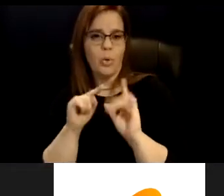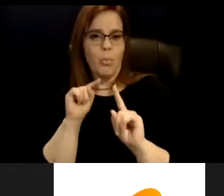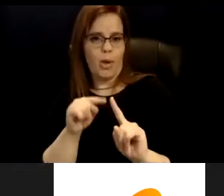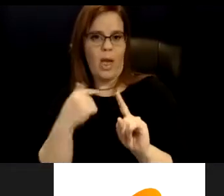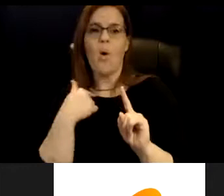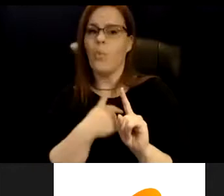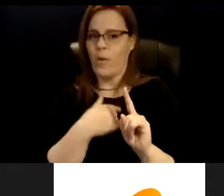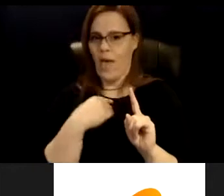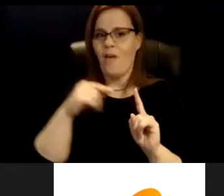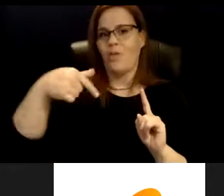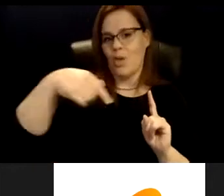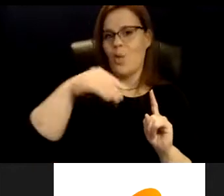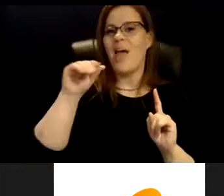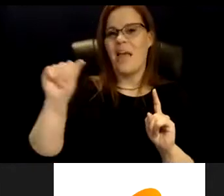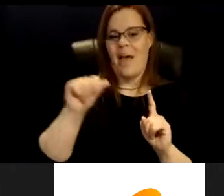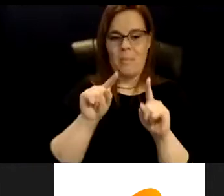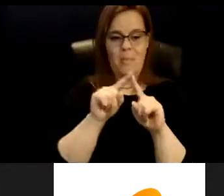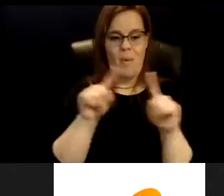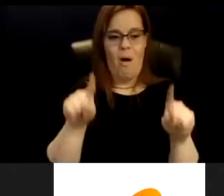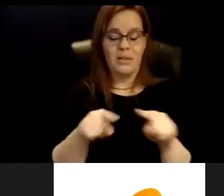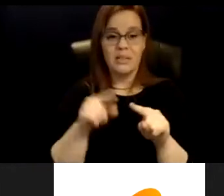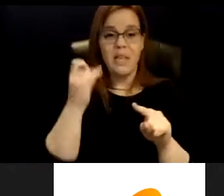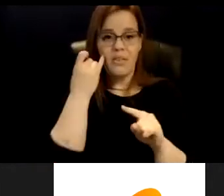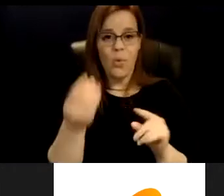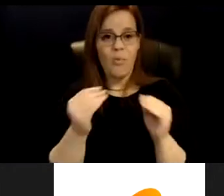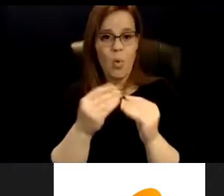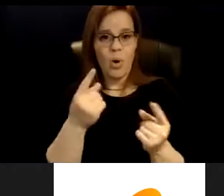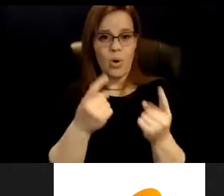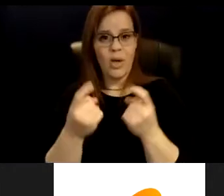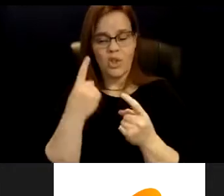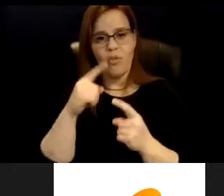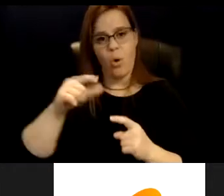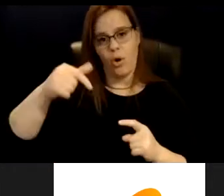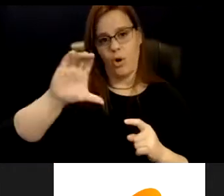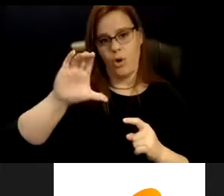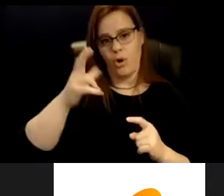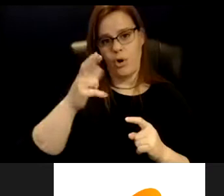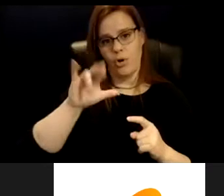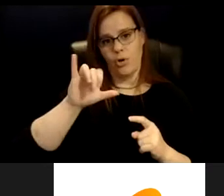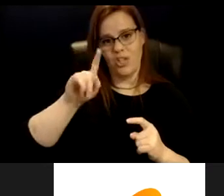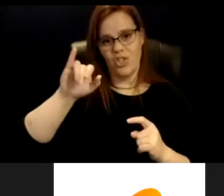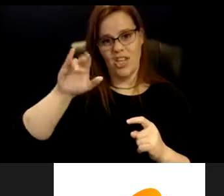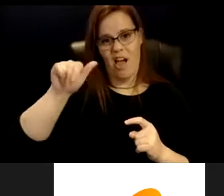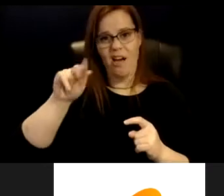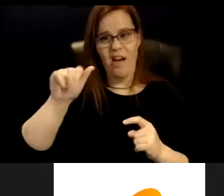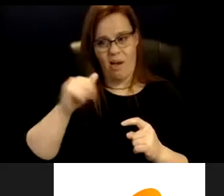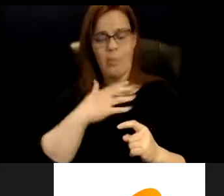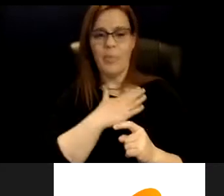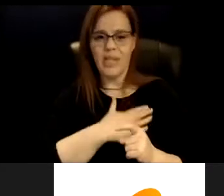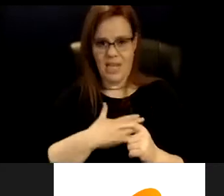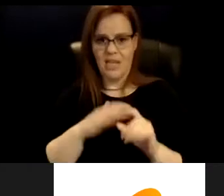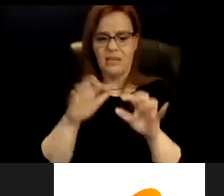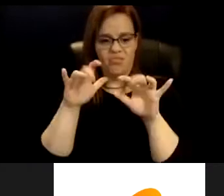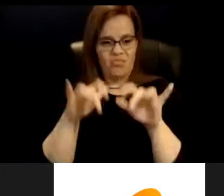do have the Q and a box. If you do have any other questions for Christiana, please don't hesitate to put them in there. Um, we already provided an